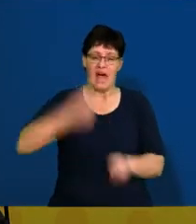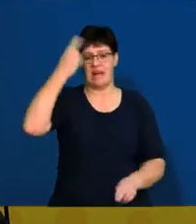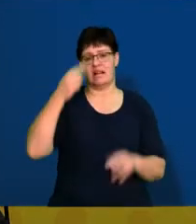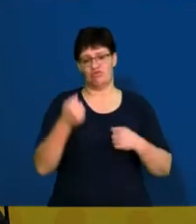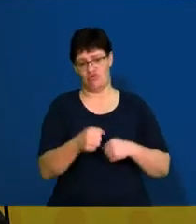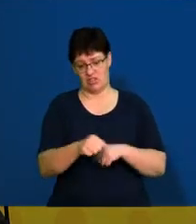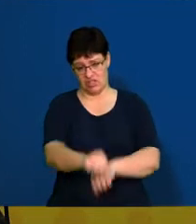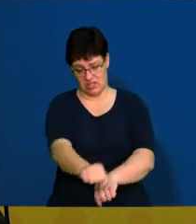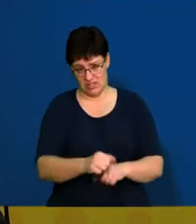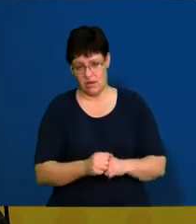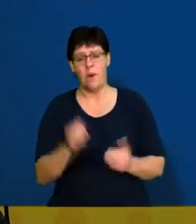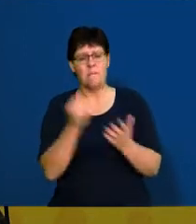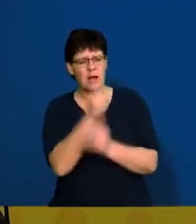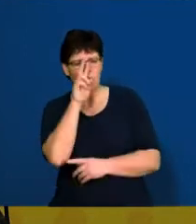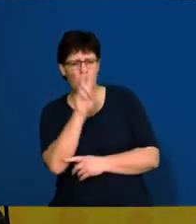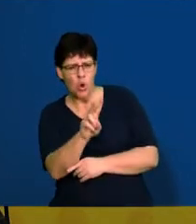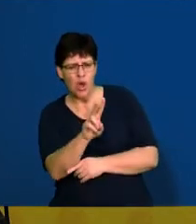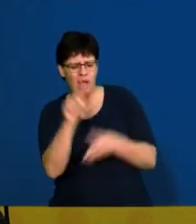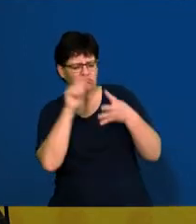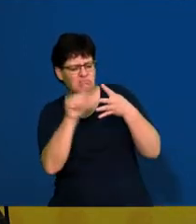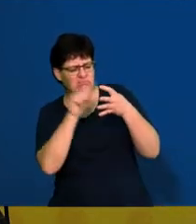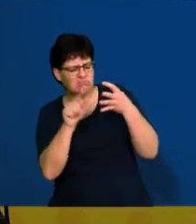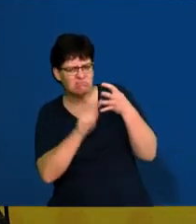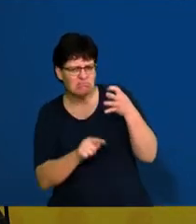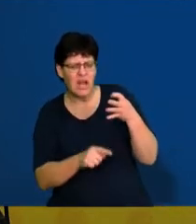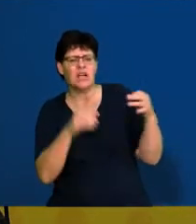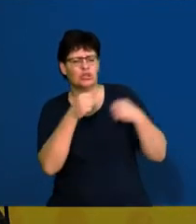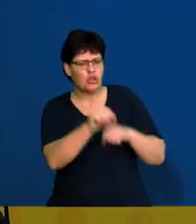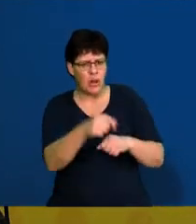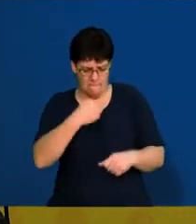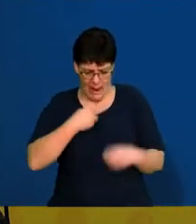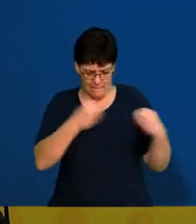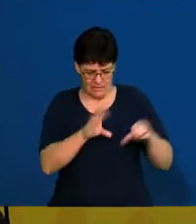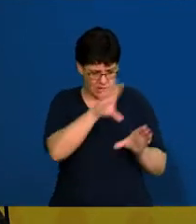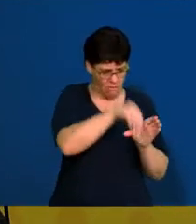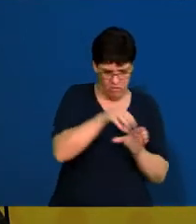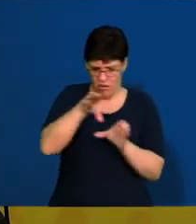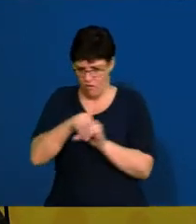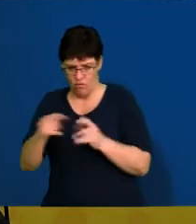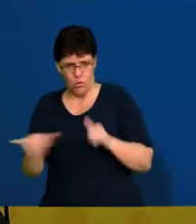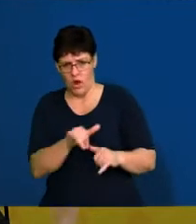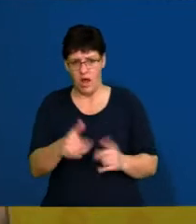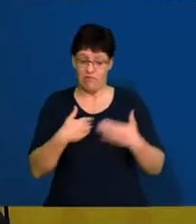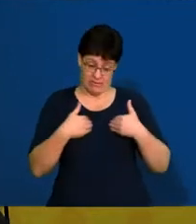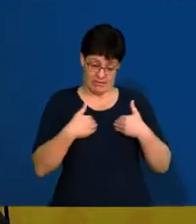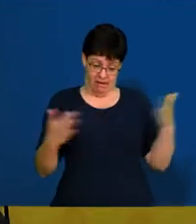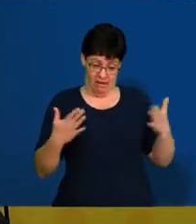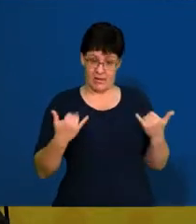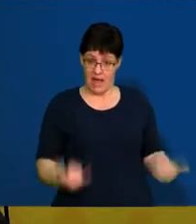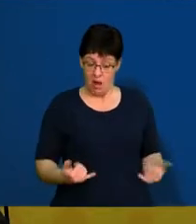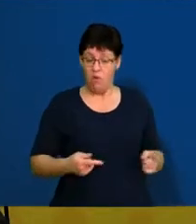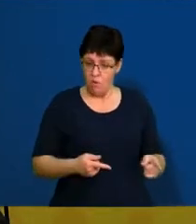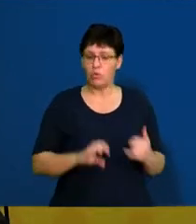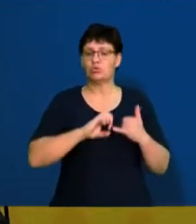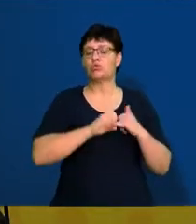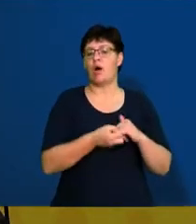And you also have to look at the different strategies to see where your business is. So if your business is just first starting out, you're going to